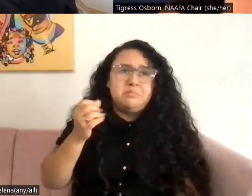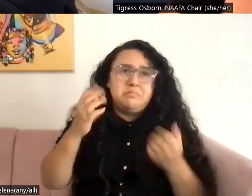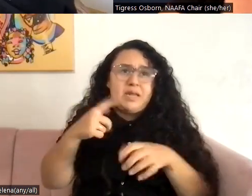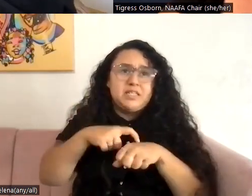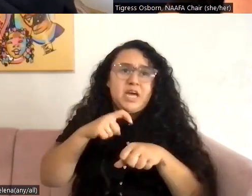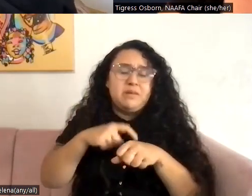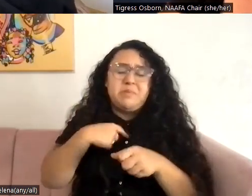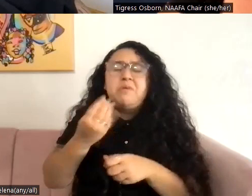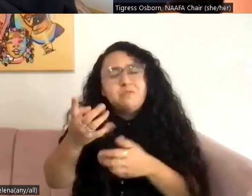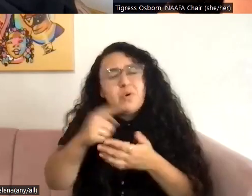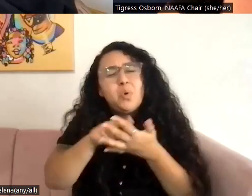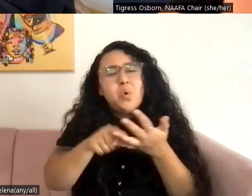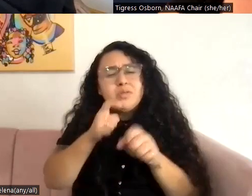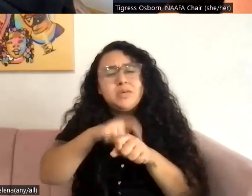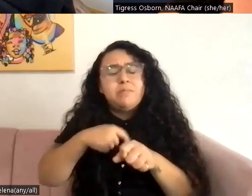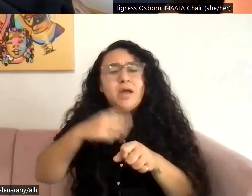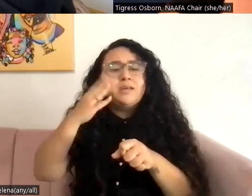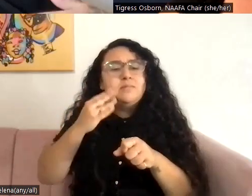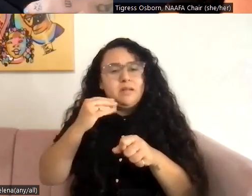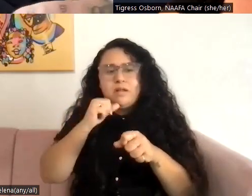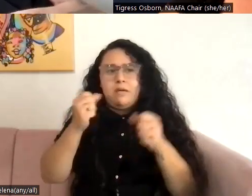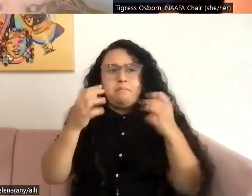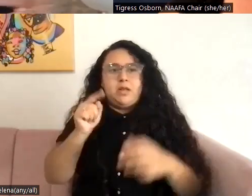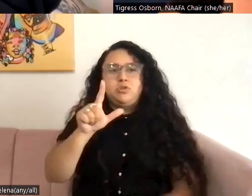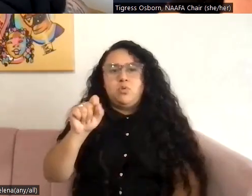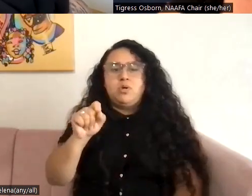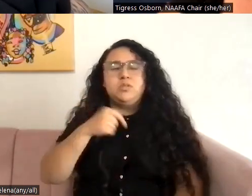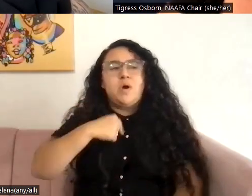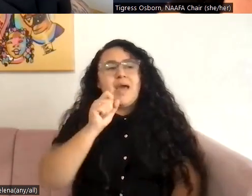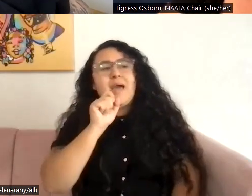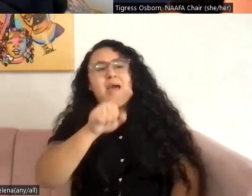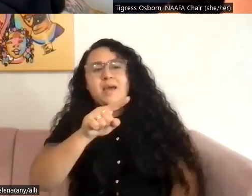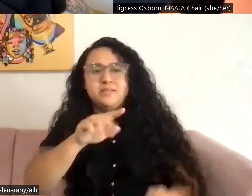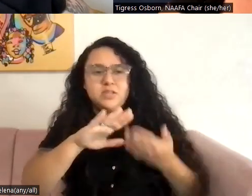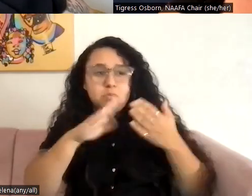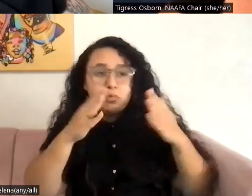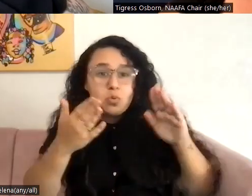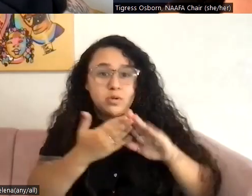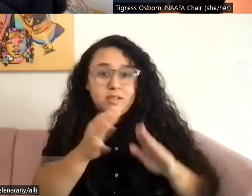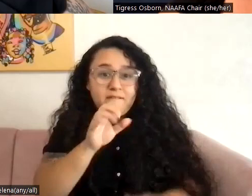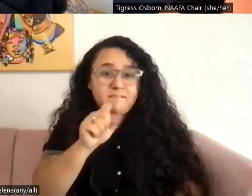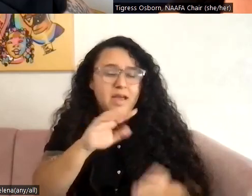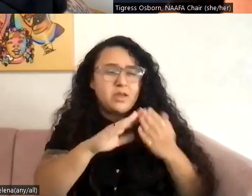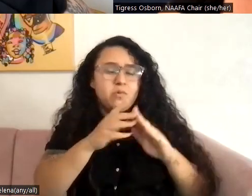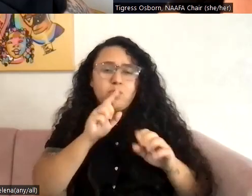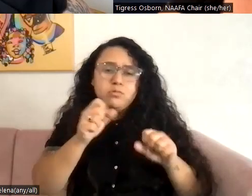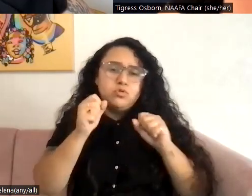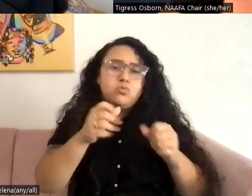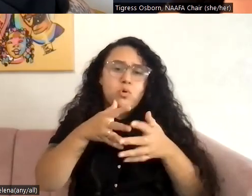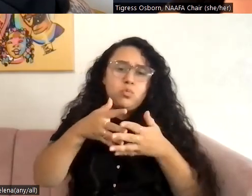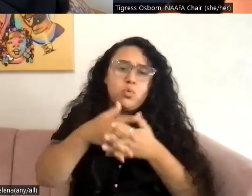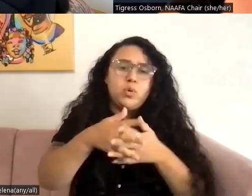didn't have, um, a bunch of tools for it. so I was able to ask this fat community that is so rooted in care,